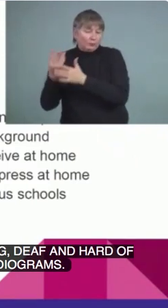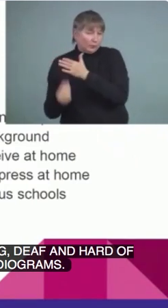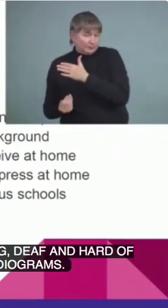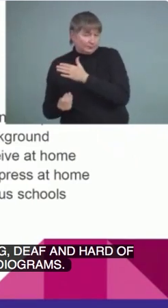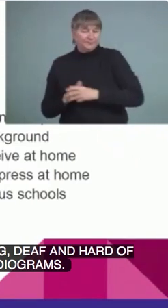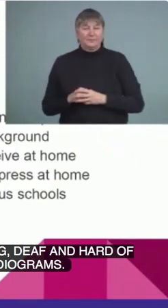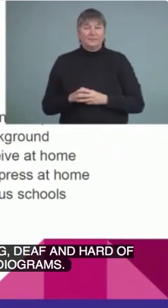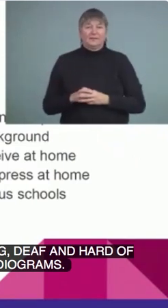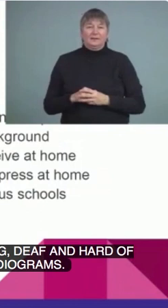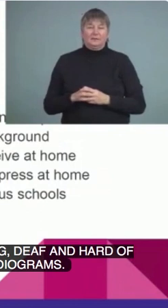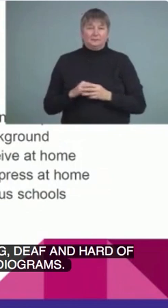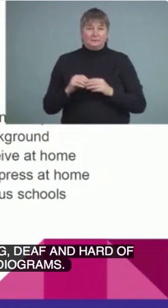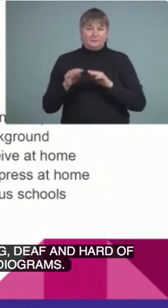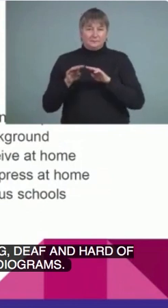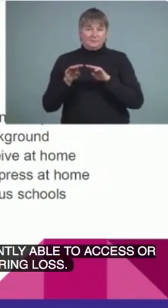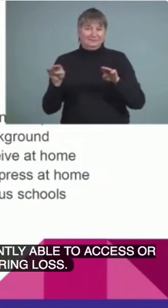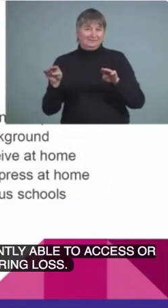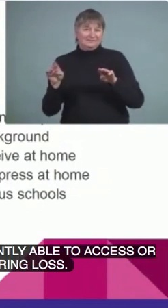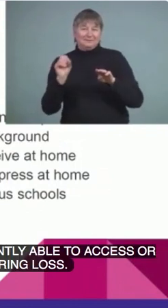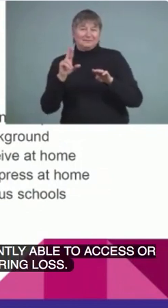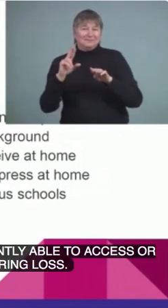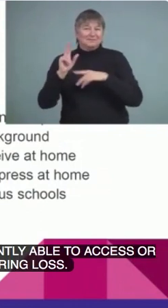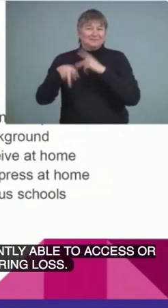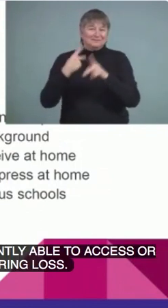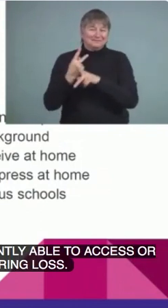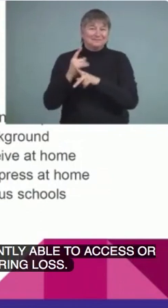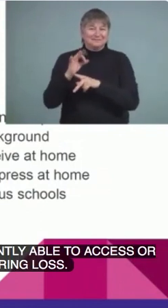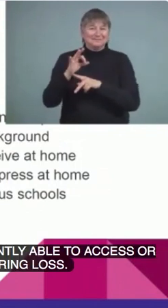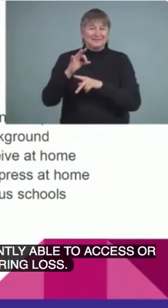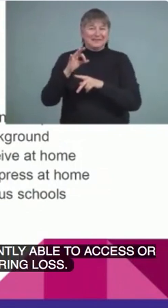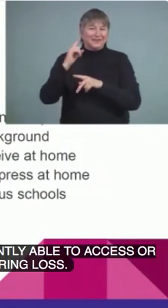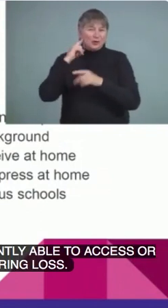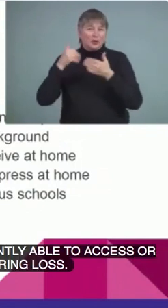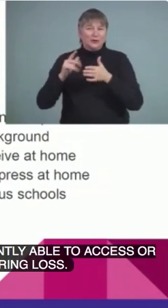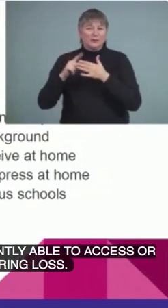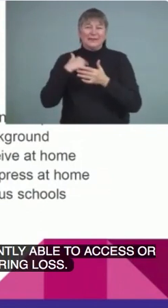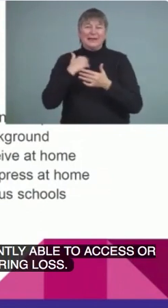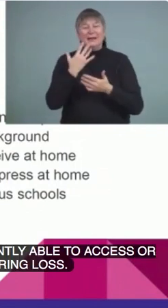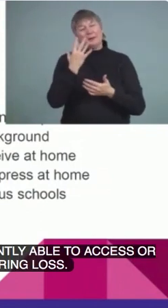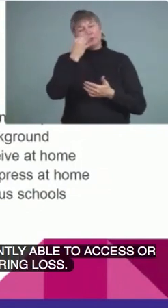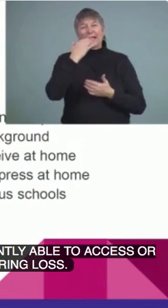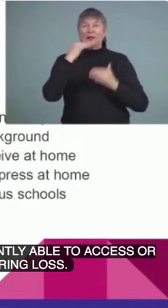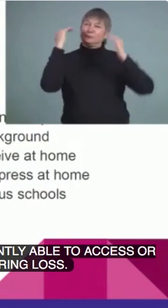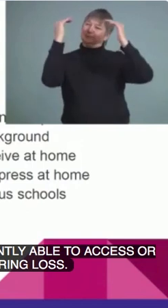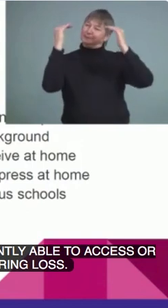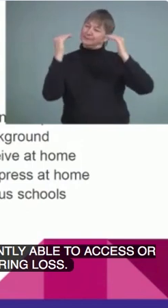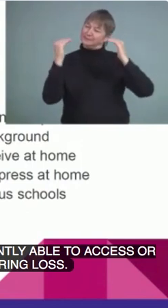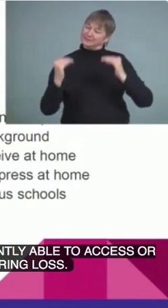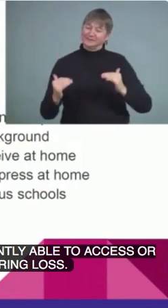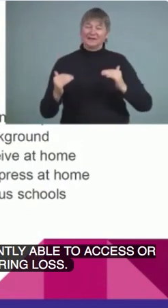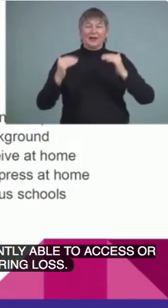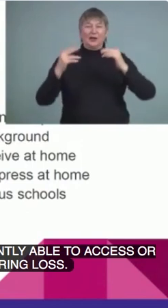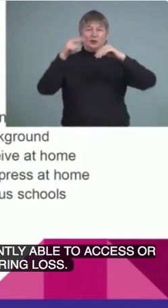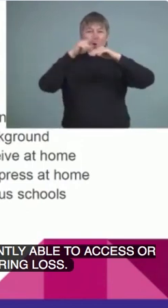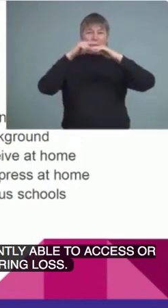hearing loss. And we have a nice pretty picture of an audiogram there. And so, this is very foreign, because once we